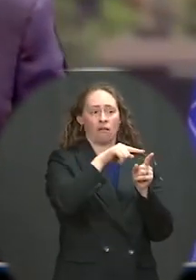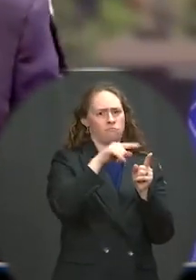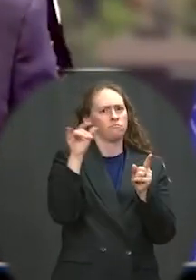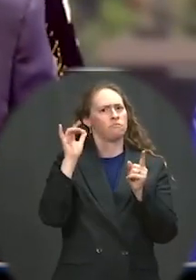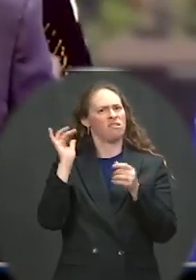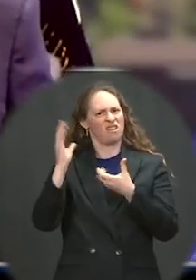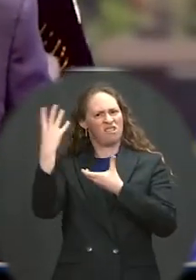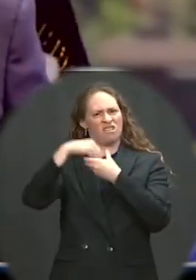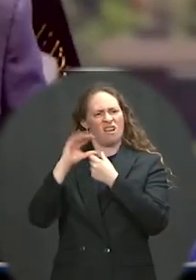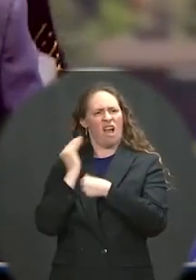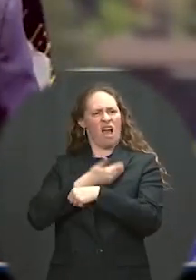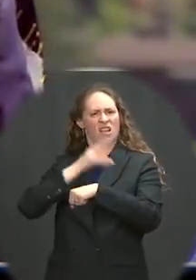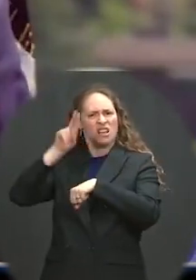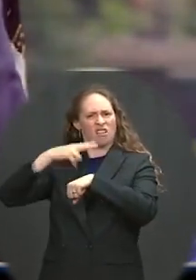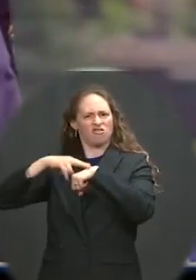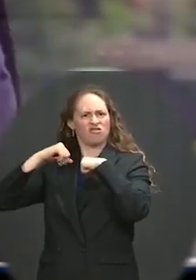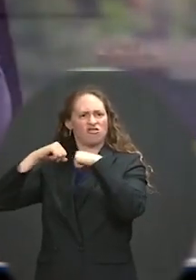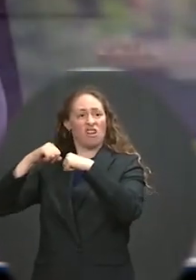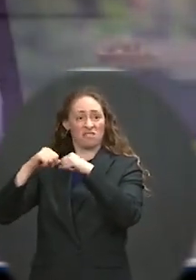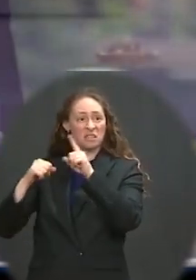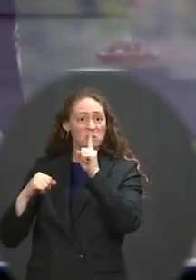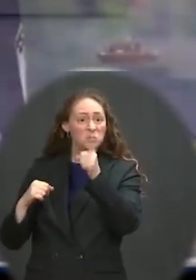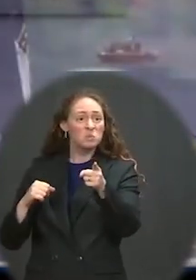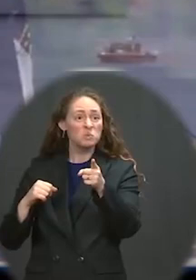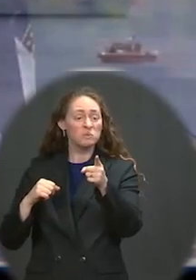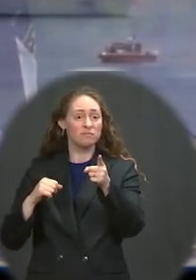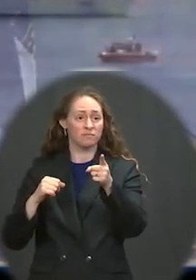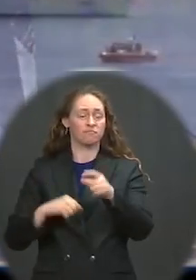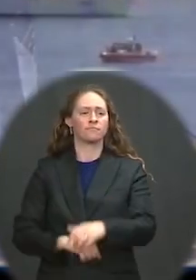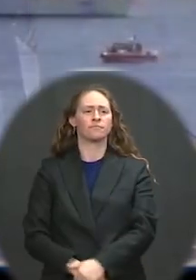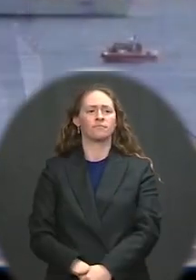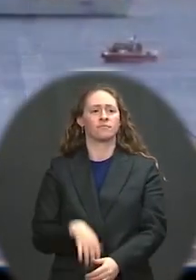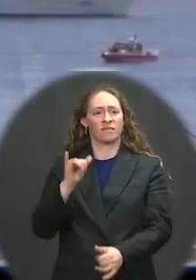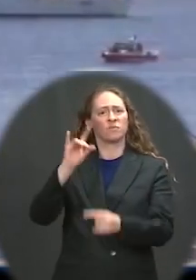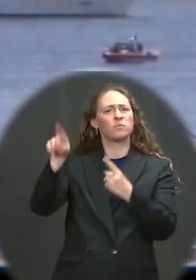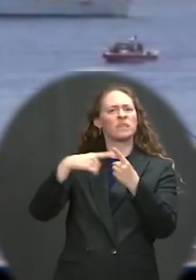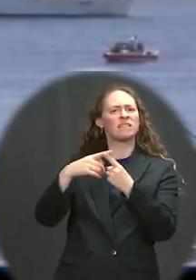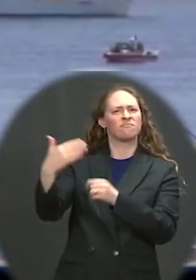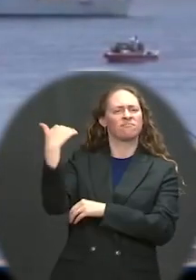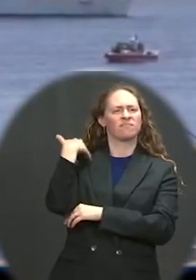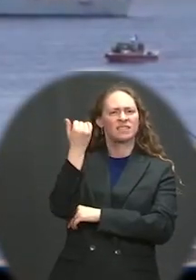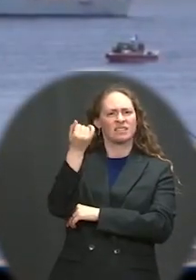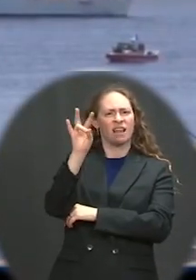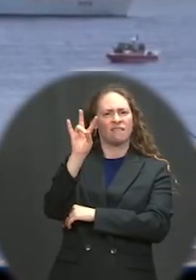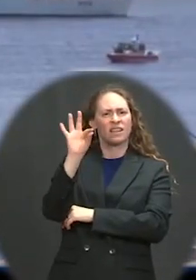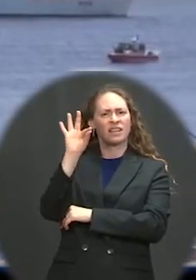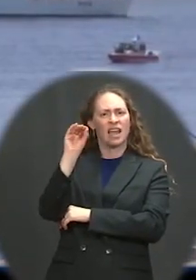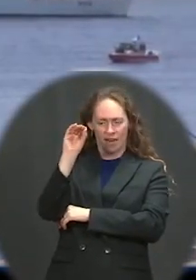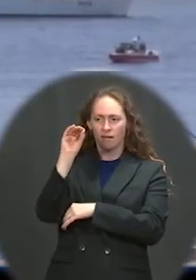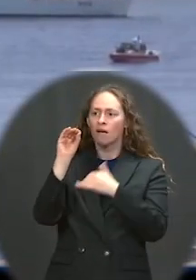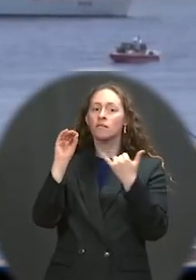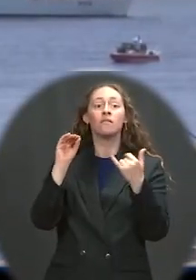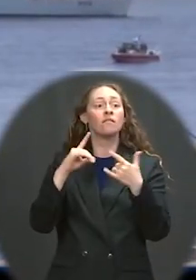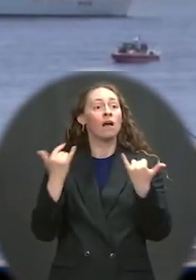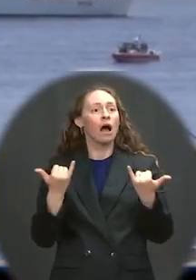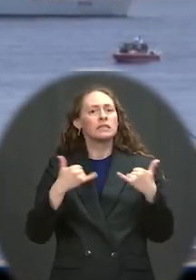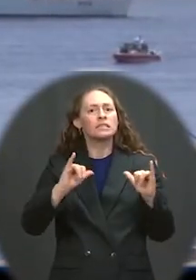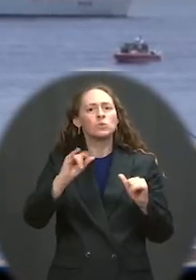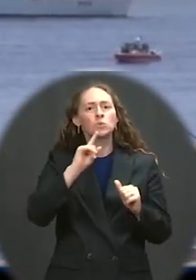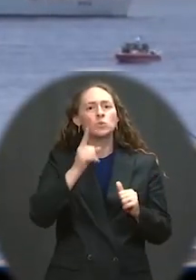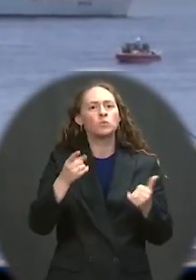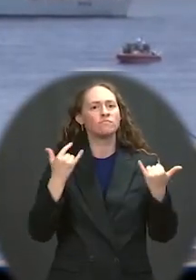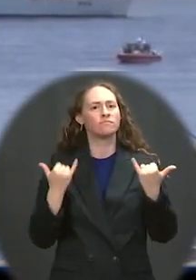it's gospel in 2021. The best way to meet the wide array of threats we face today